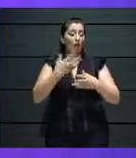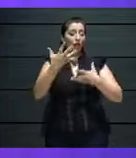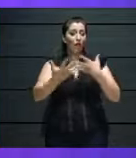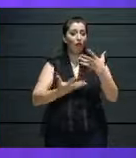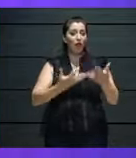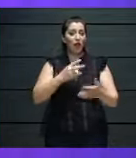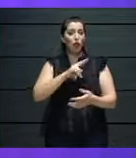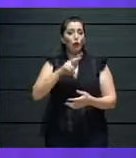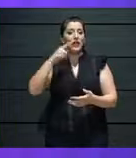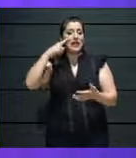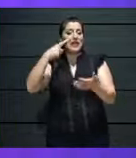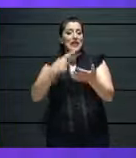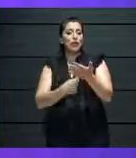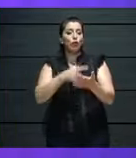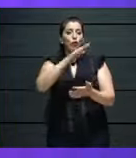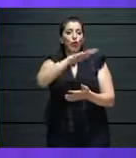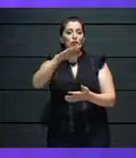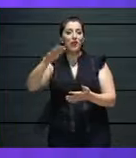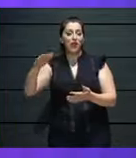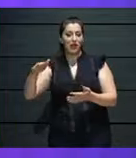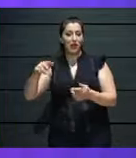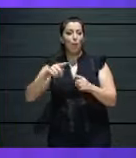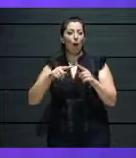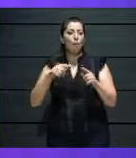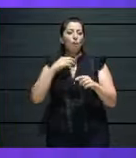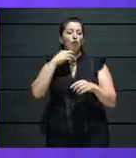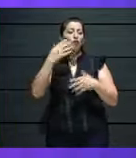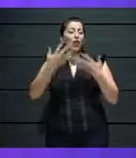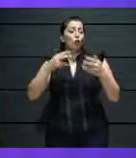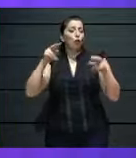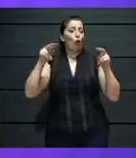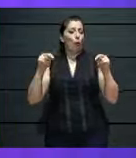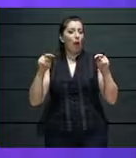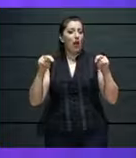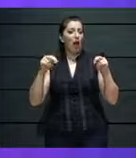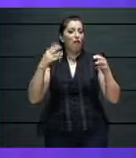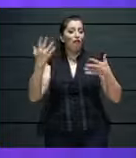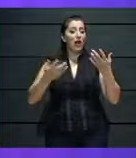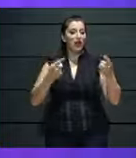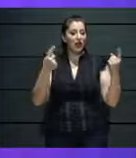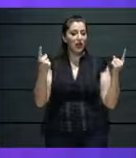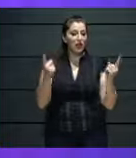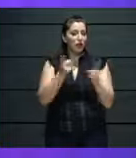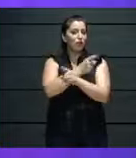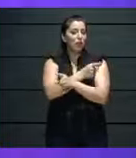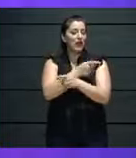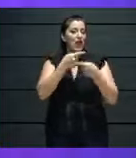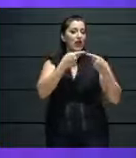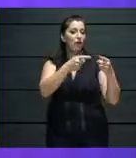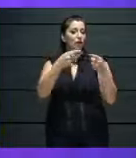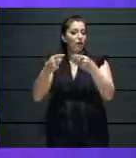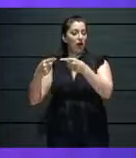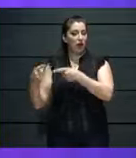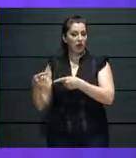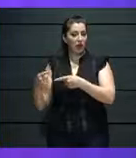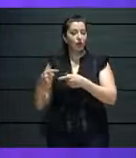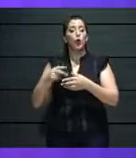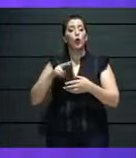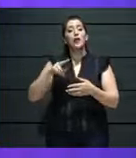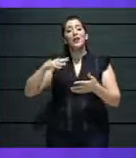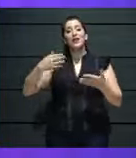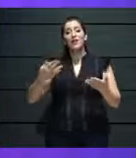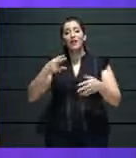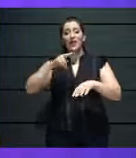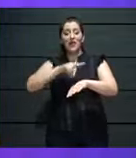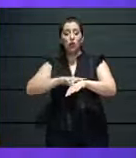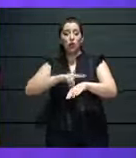audiences with a particular focus on the digital sphere, alternative spaces and new audiences. As you know, this is at the